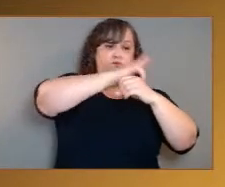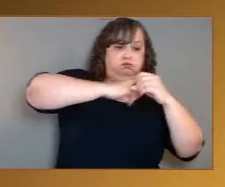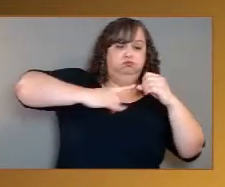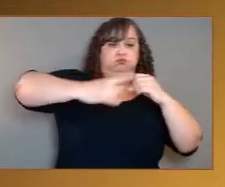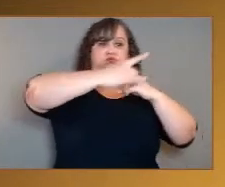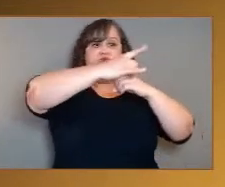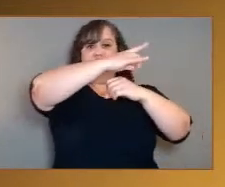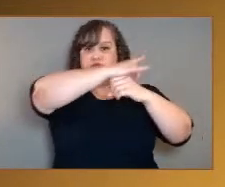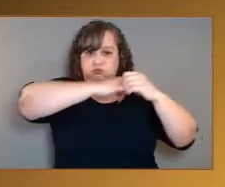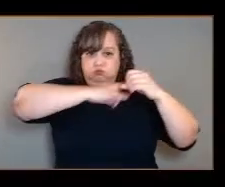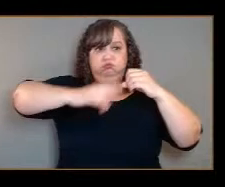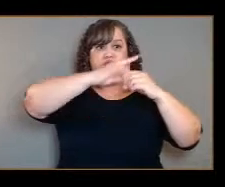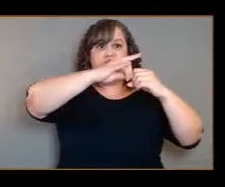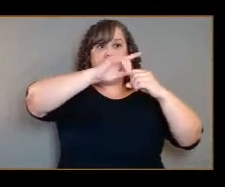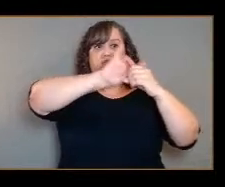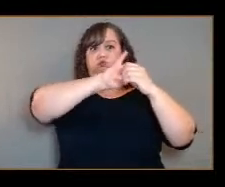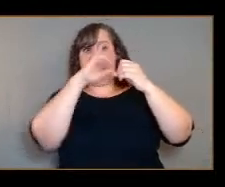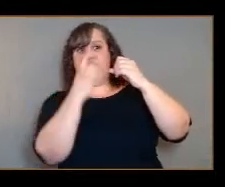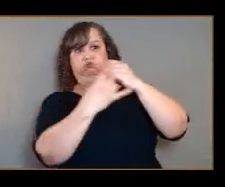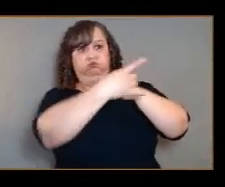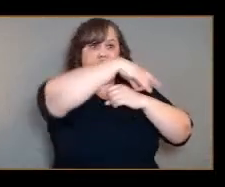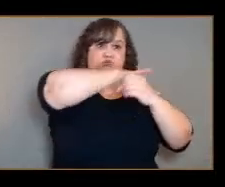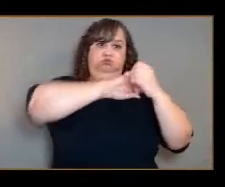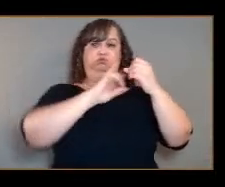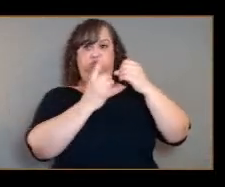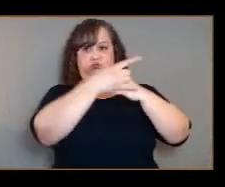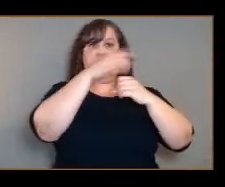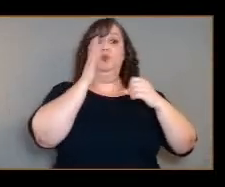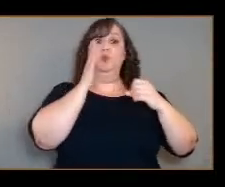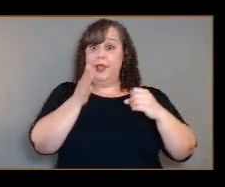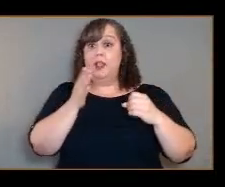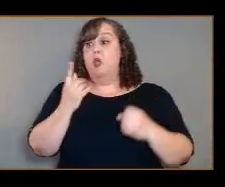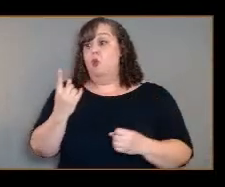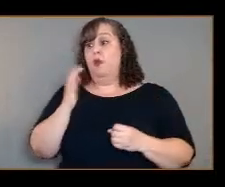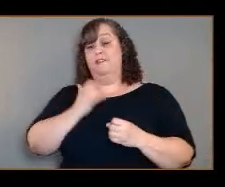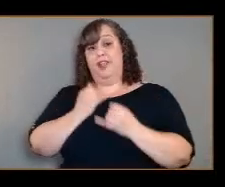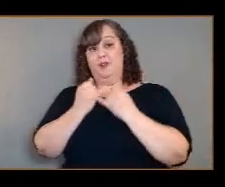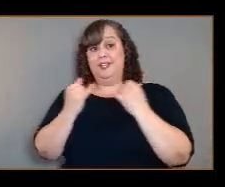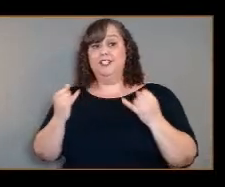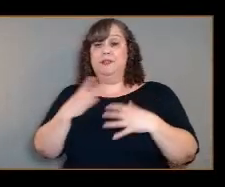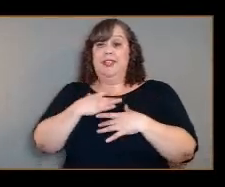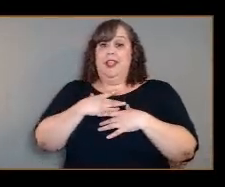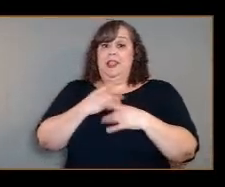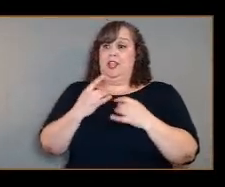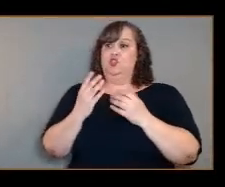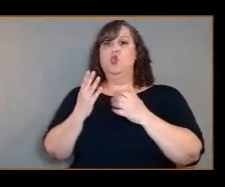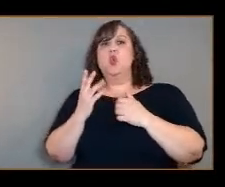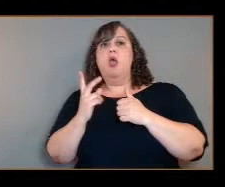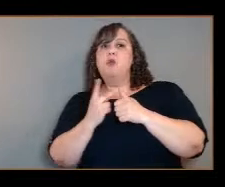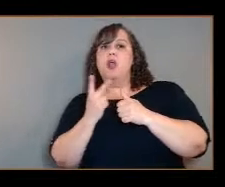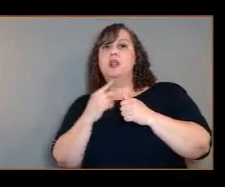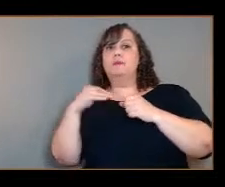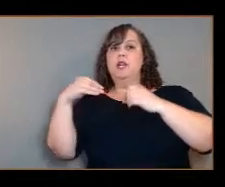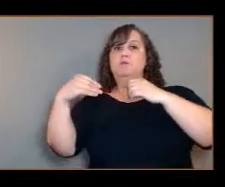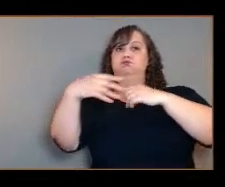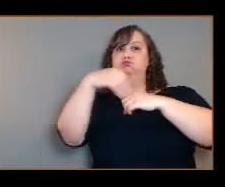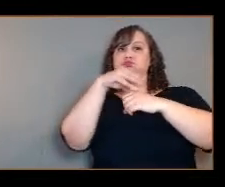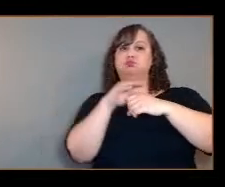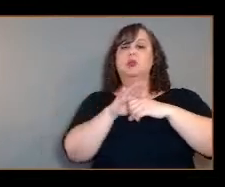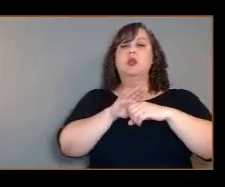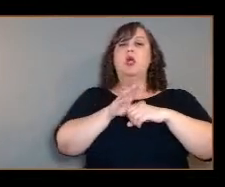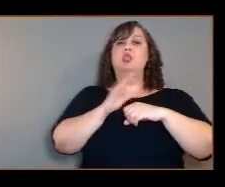and going from one side to the other. fact, one of our instruments likes to primarily image on the cooler